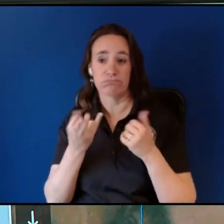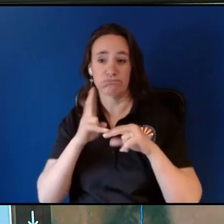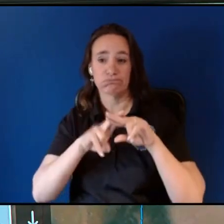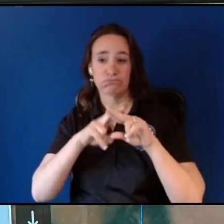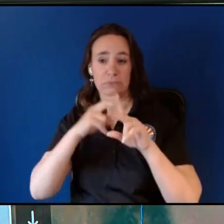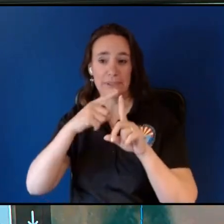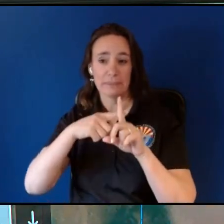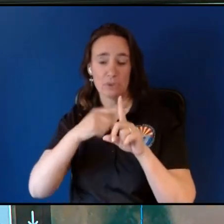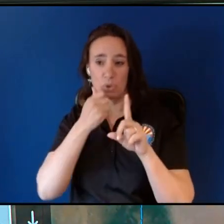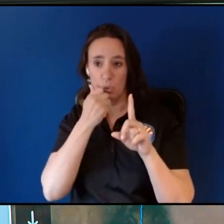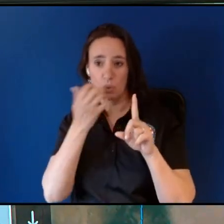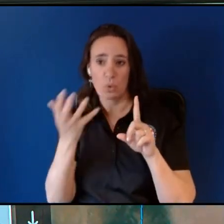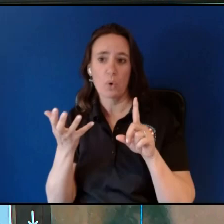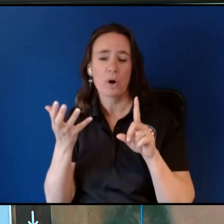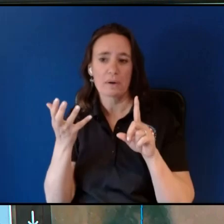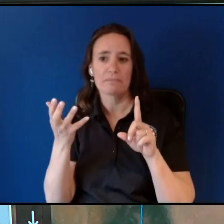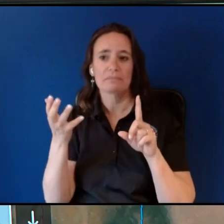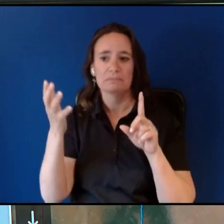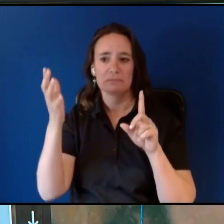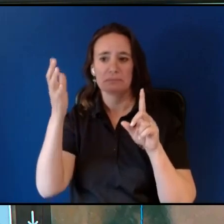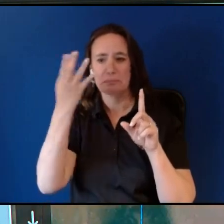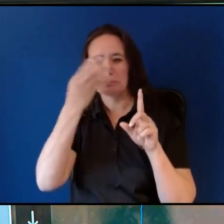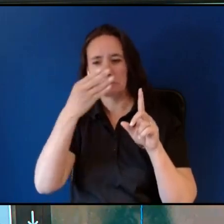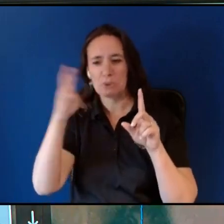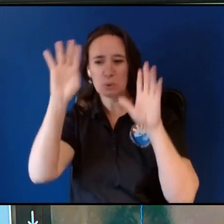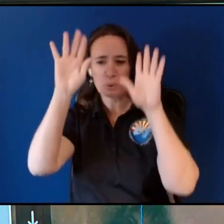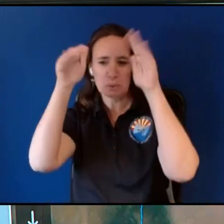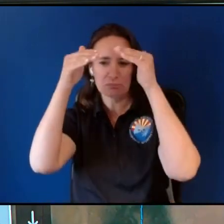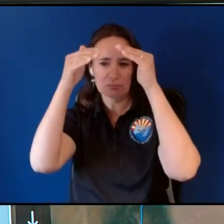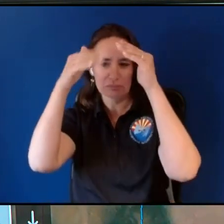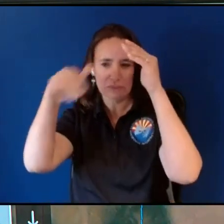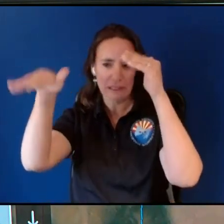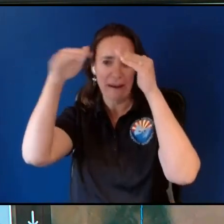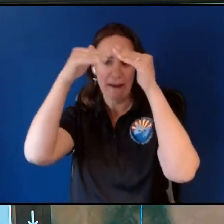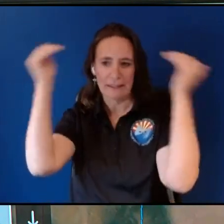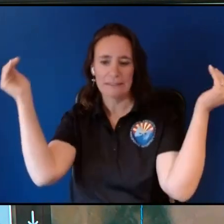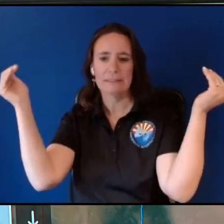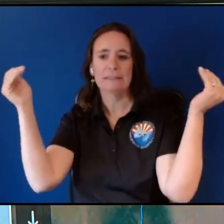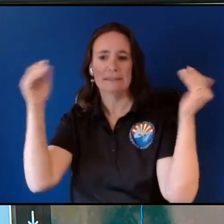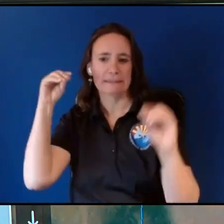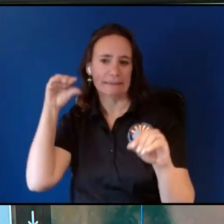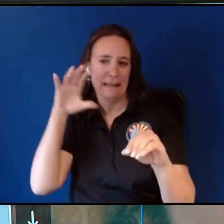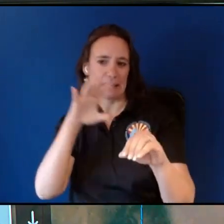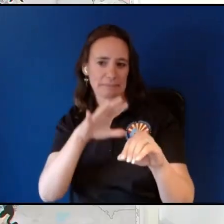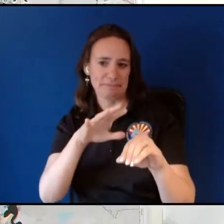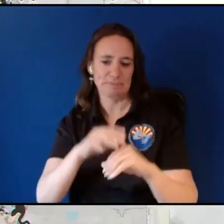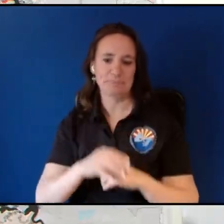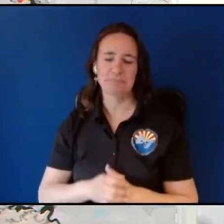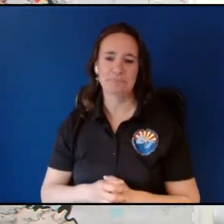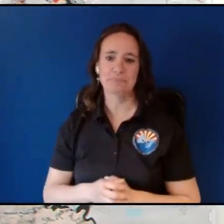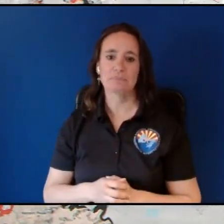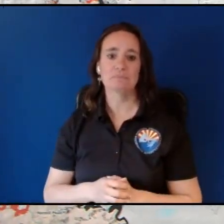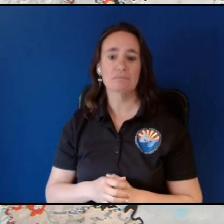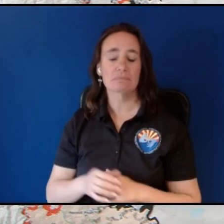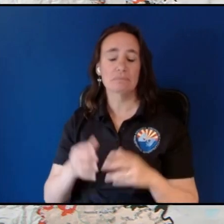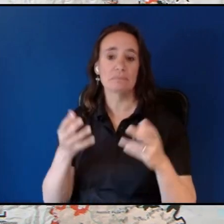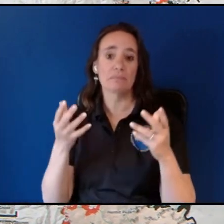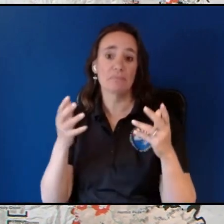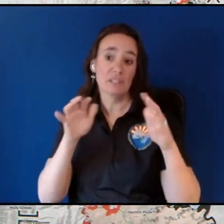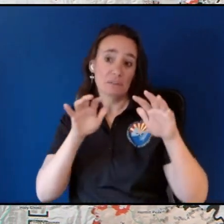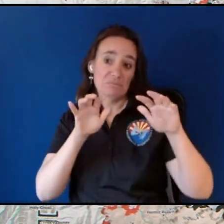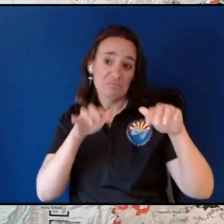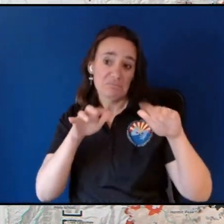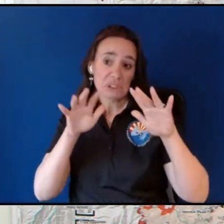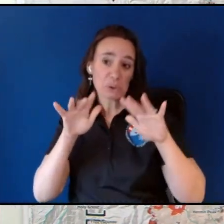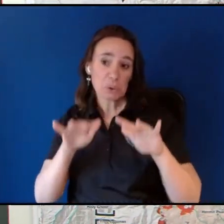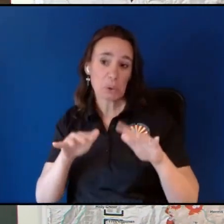skies and lots of Sun hitting the landscape so as far as precipitation goes you know it was certainly